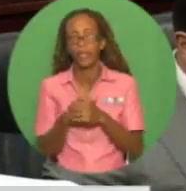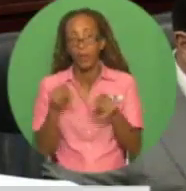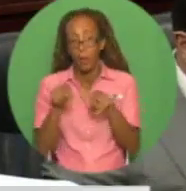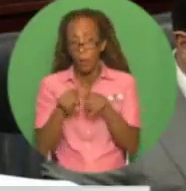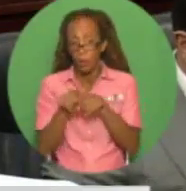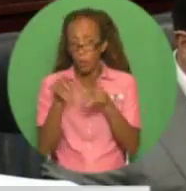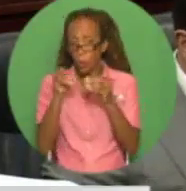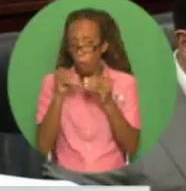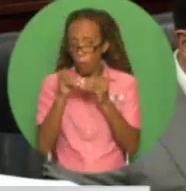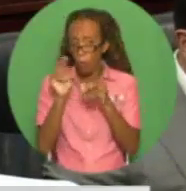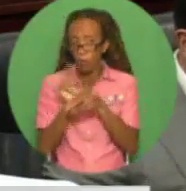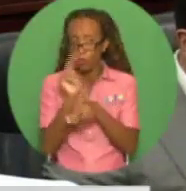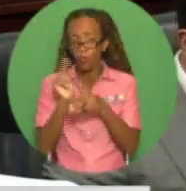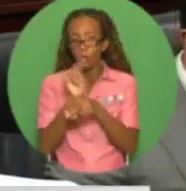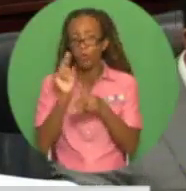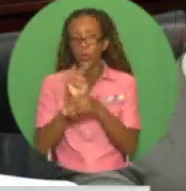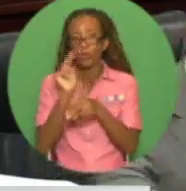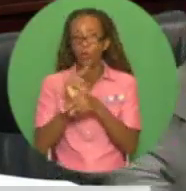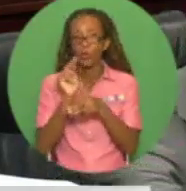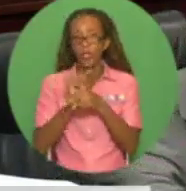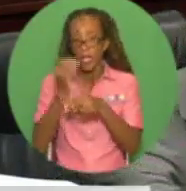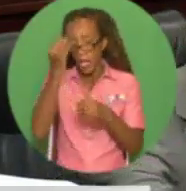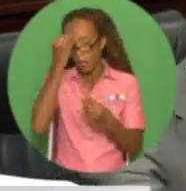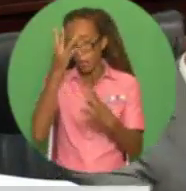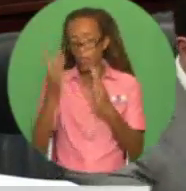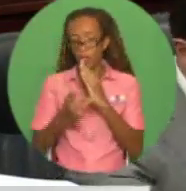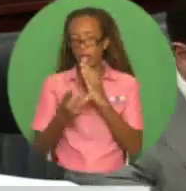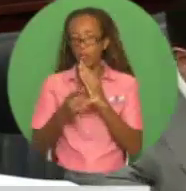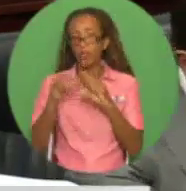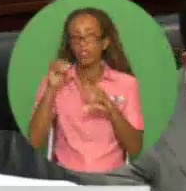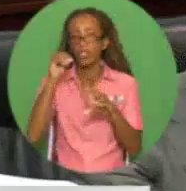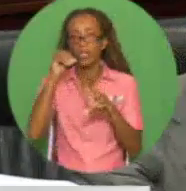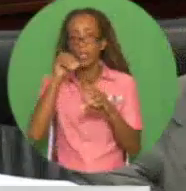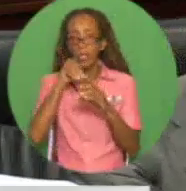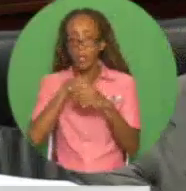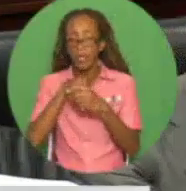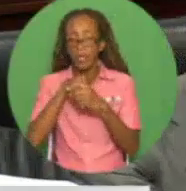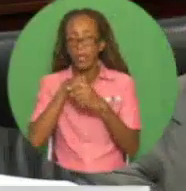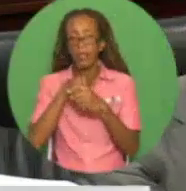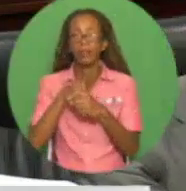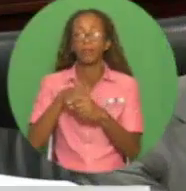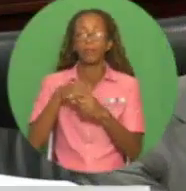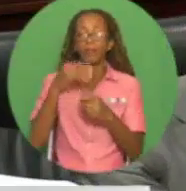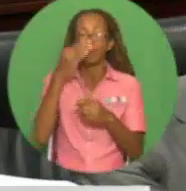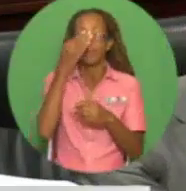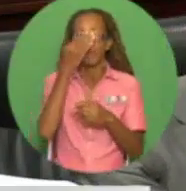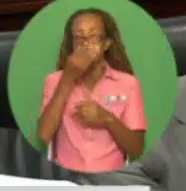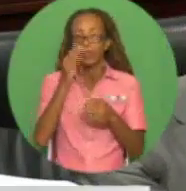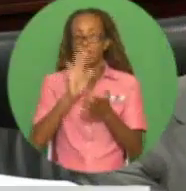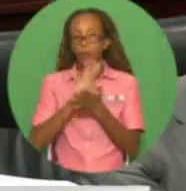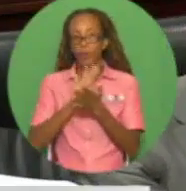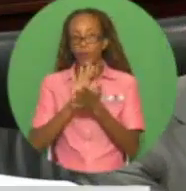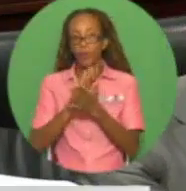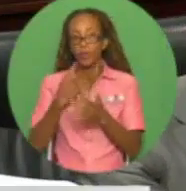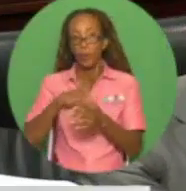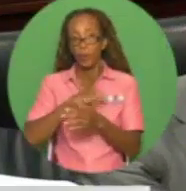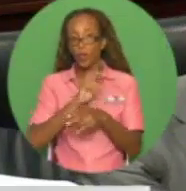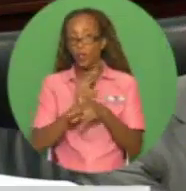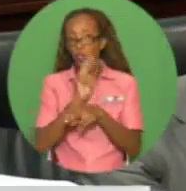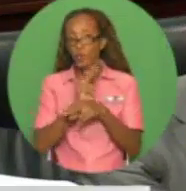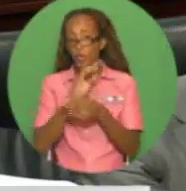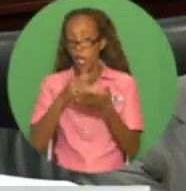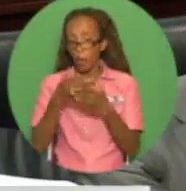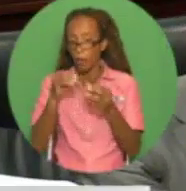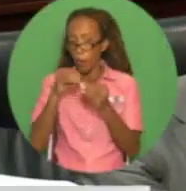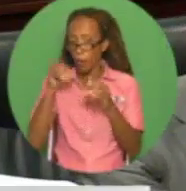process in the nation's schools. In addition to the provision of laptop computers to secondary schools, we are also putting in place a government